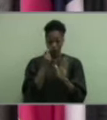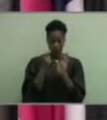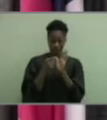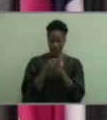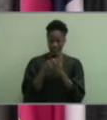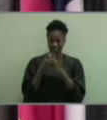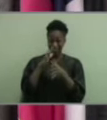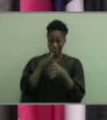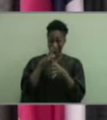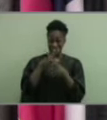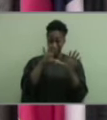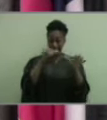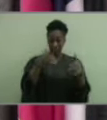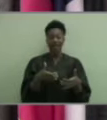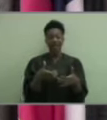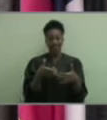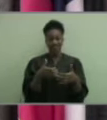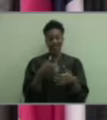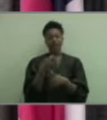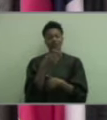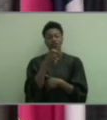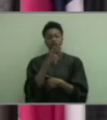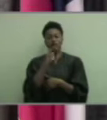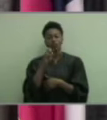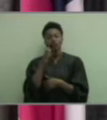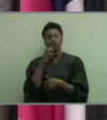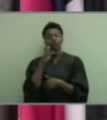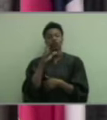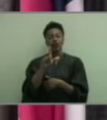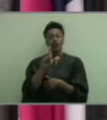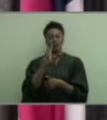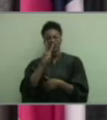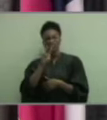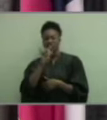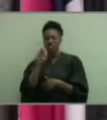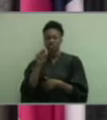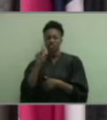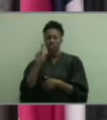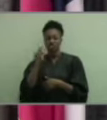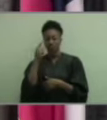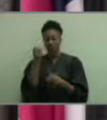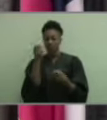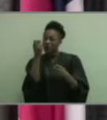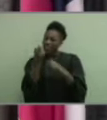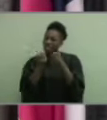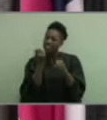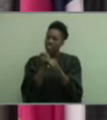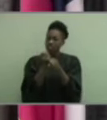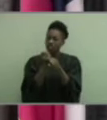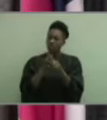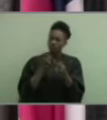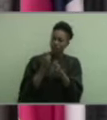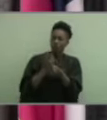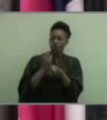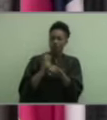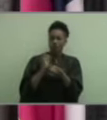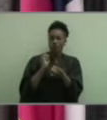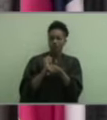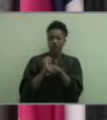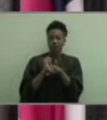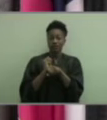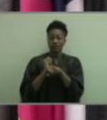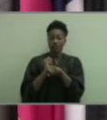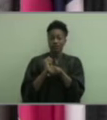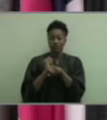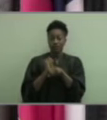the senior class of Herschel V. Jenkins for their many years of dedication and hard work. The milestone you have prepared for